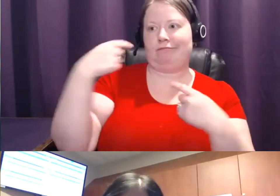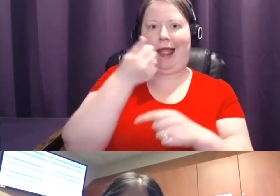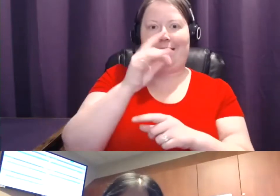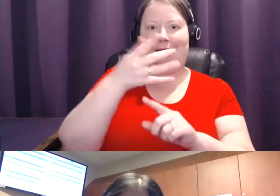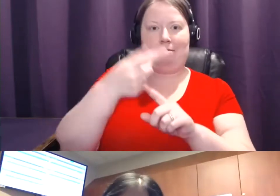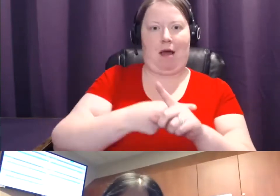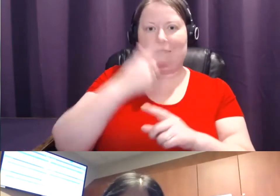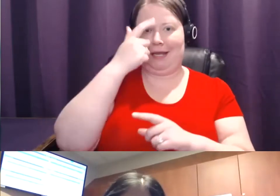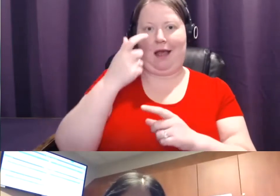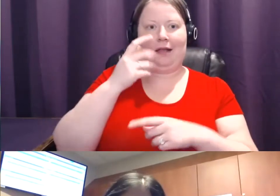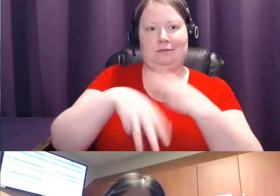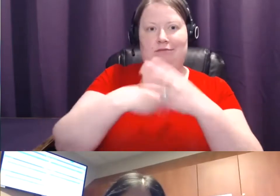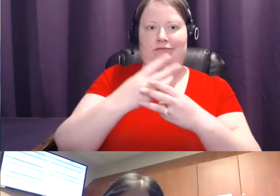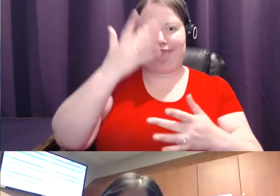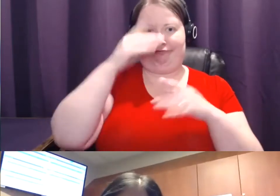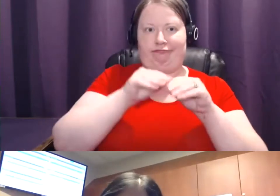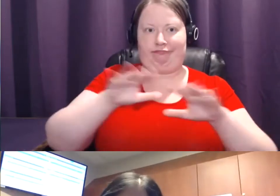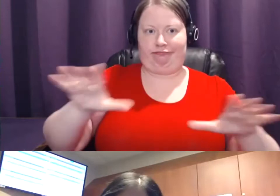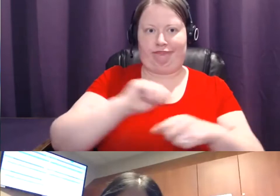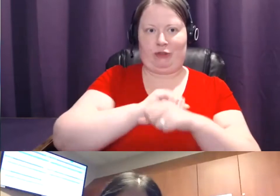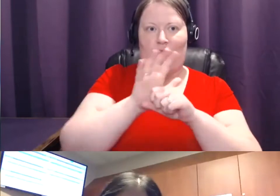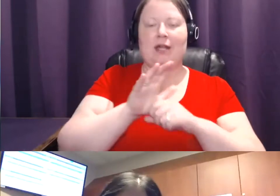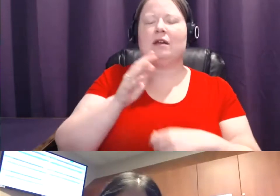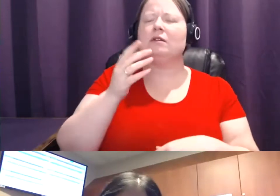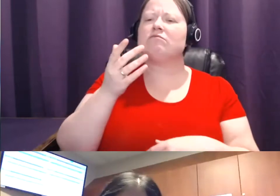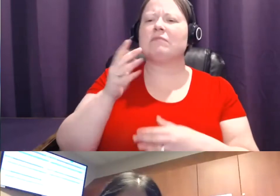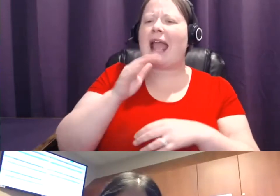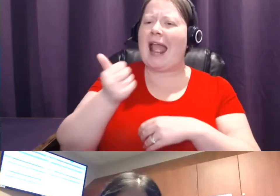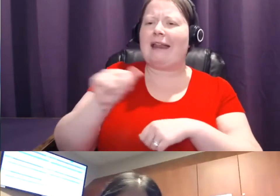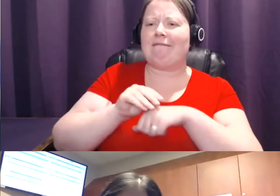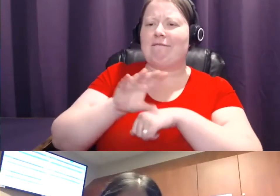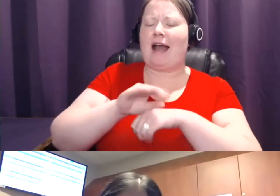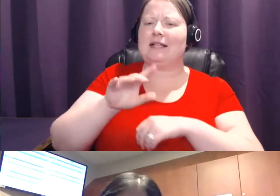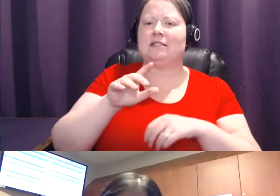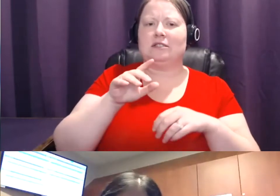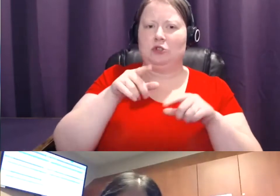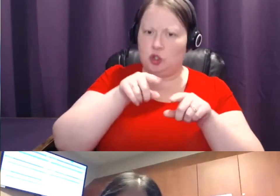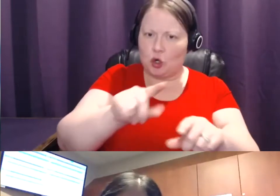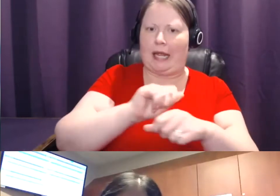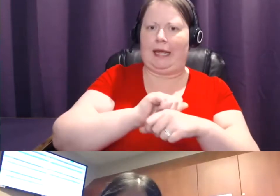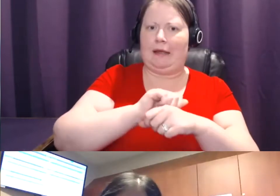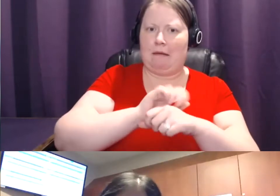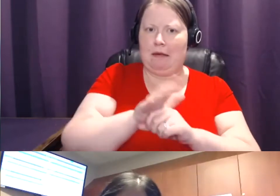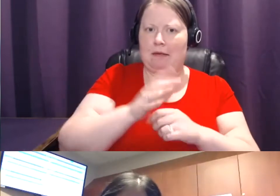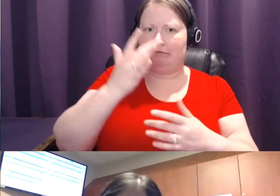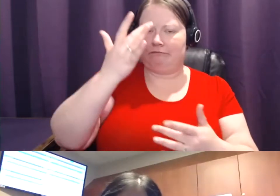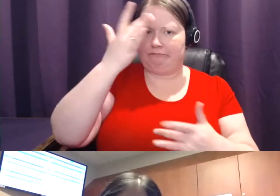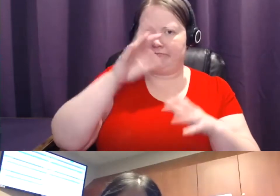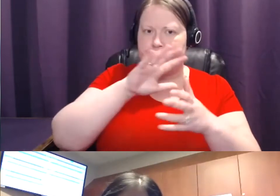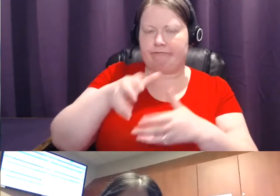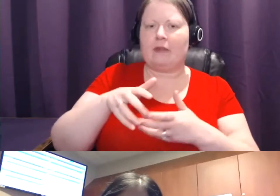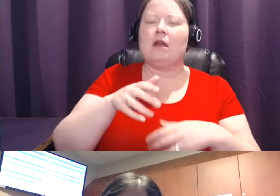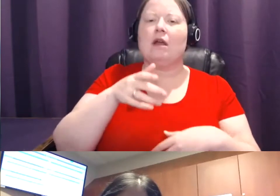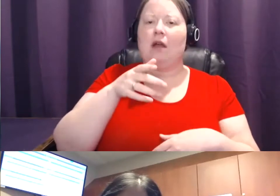What advice do you have about getting screened during the pandemic? I know breast screenings dropped dramatically during the pandemic. Are they still